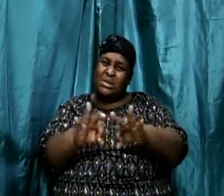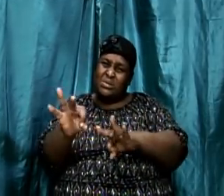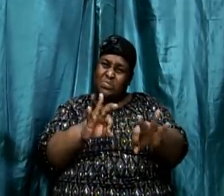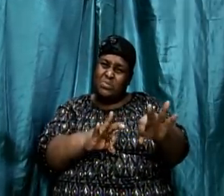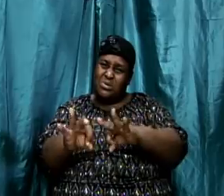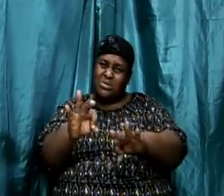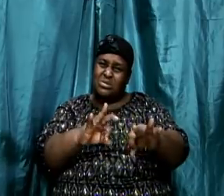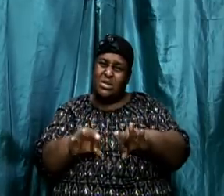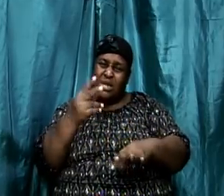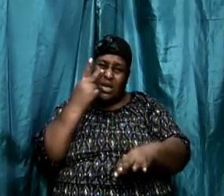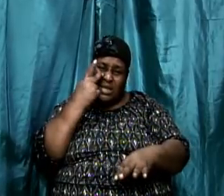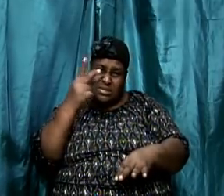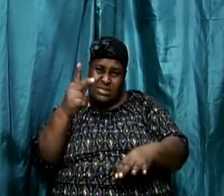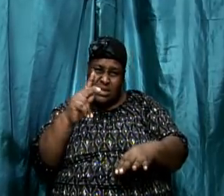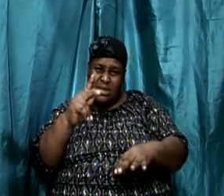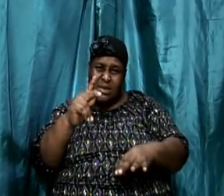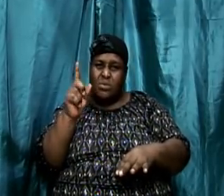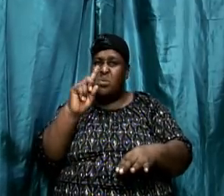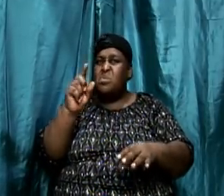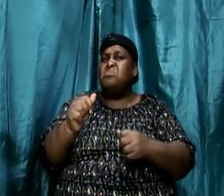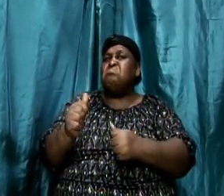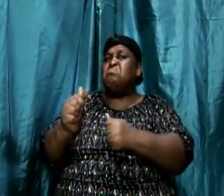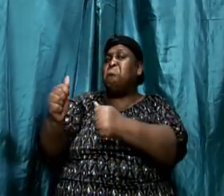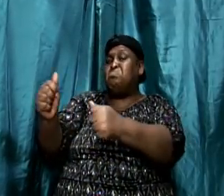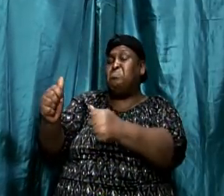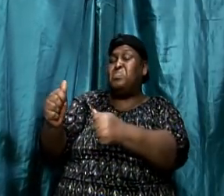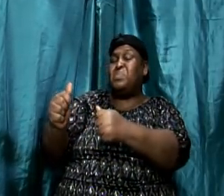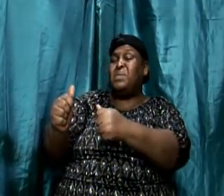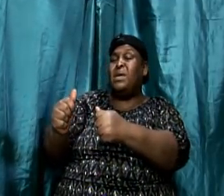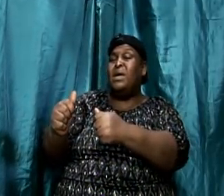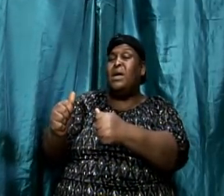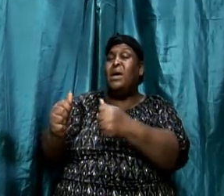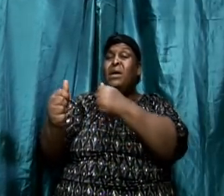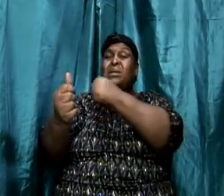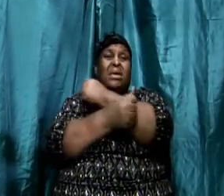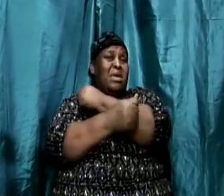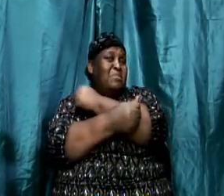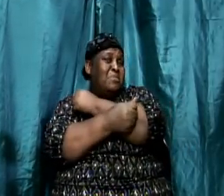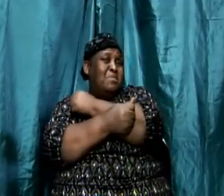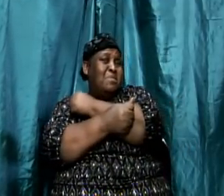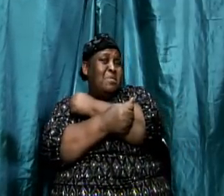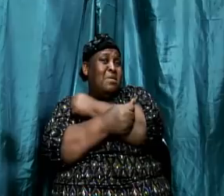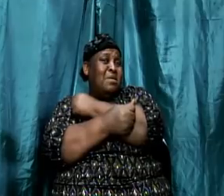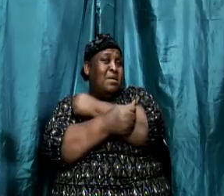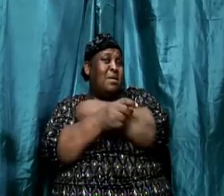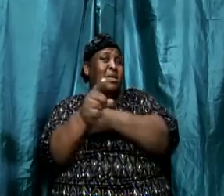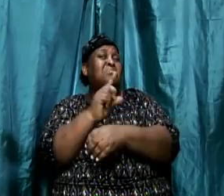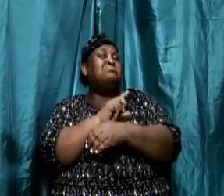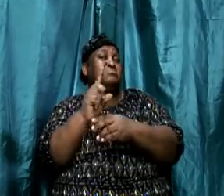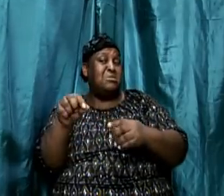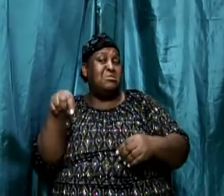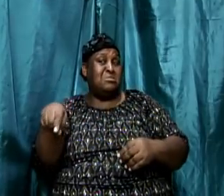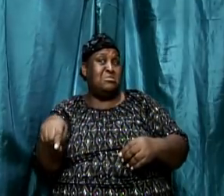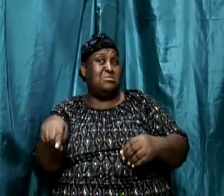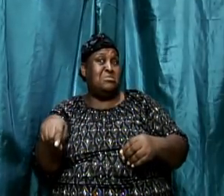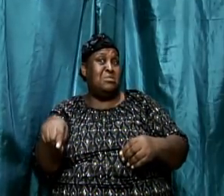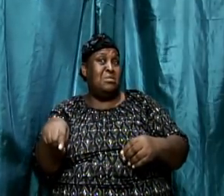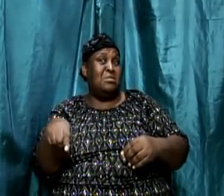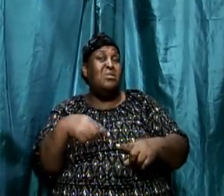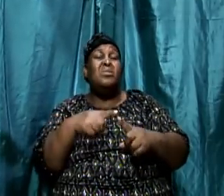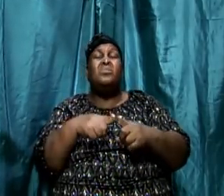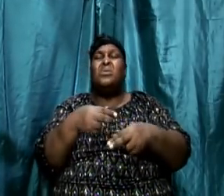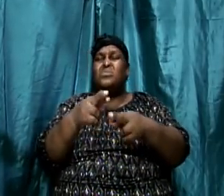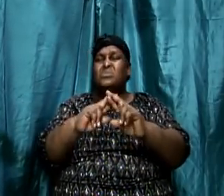see where the apostle did this. Or we see where Abraham did this. And so forth. And then when we get the